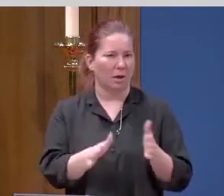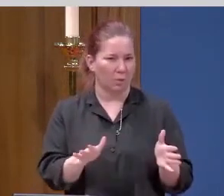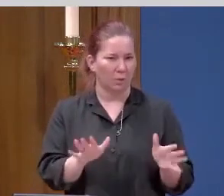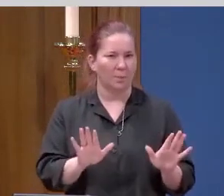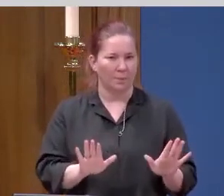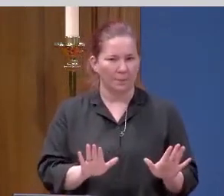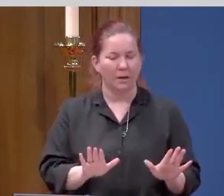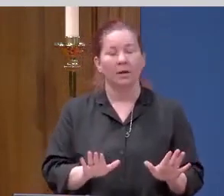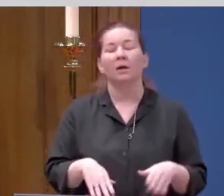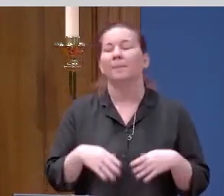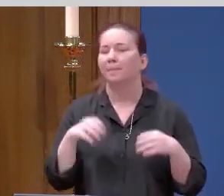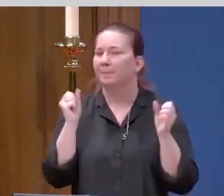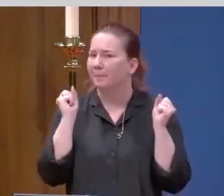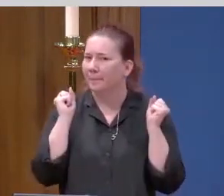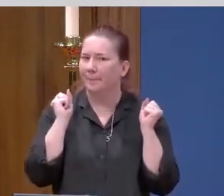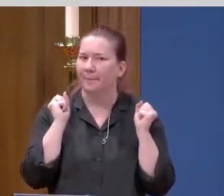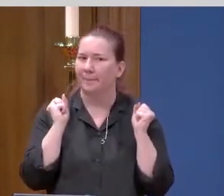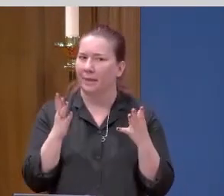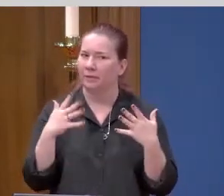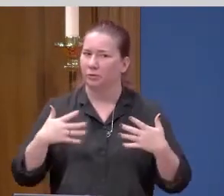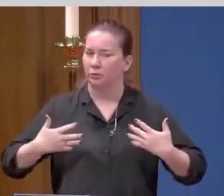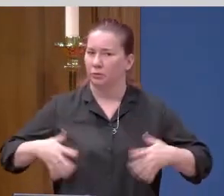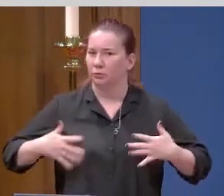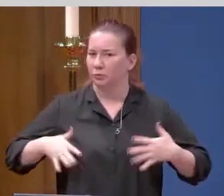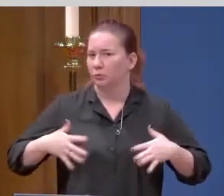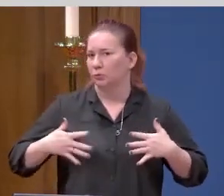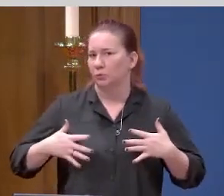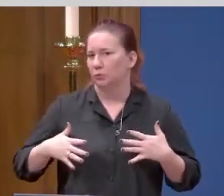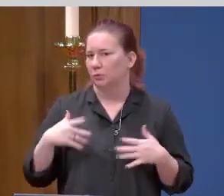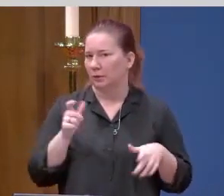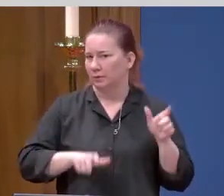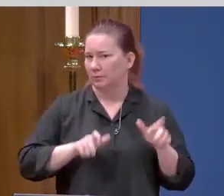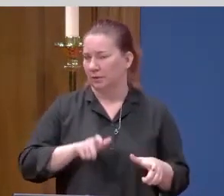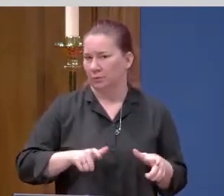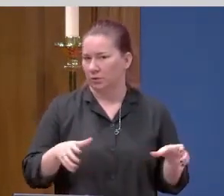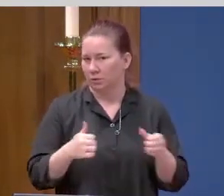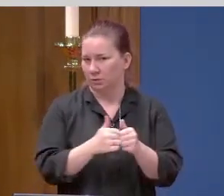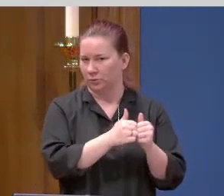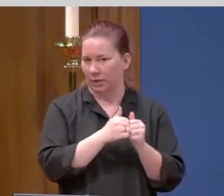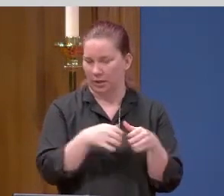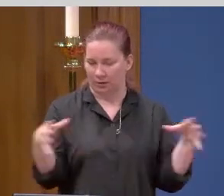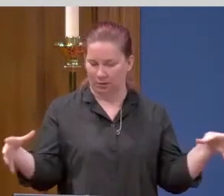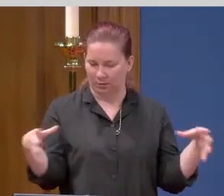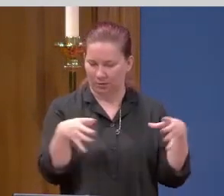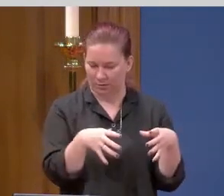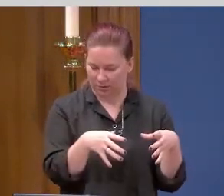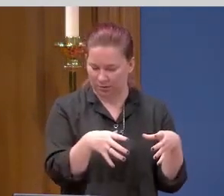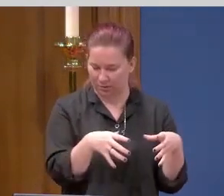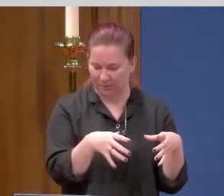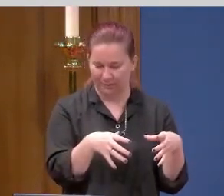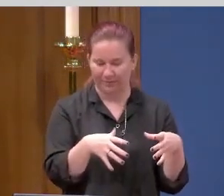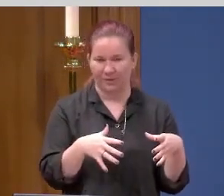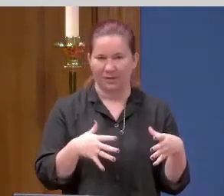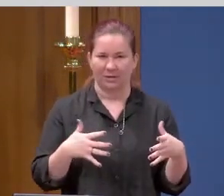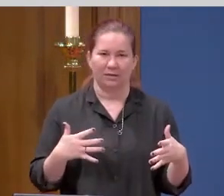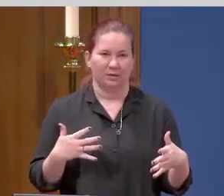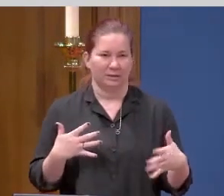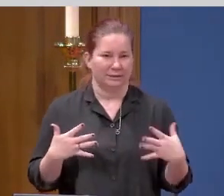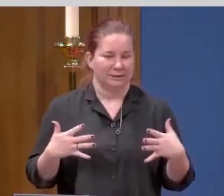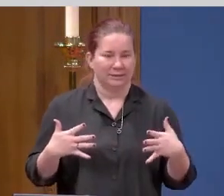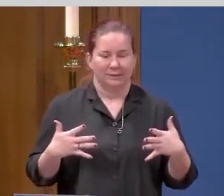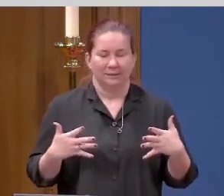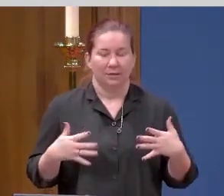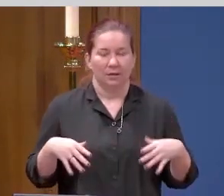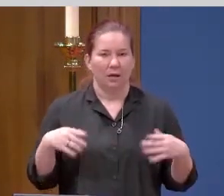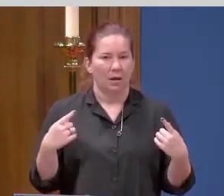So many nervous, anxious, agitated people huddled together in fear. And